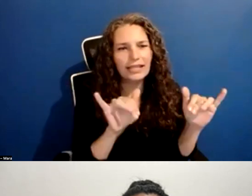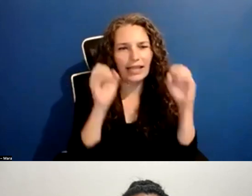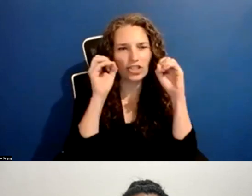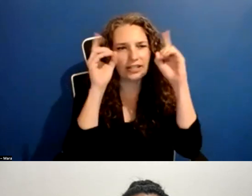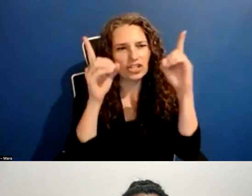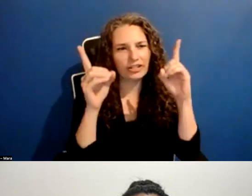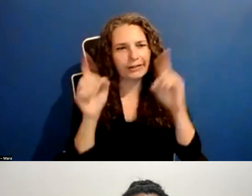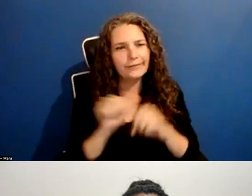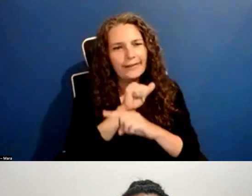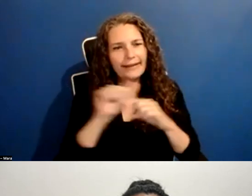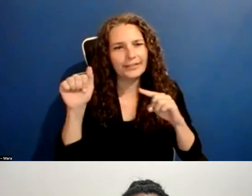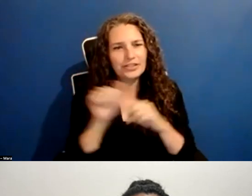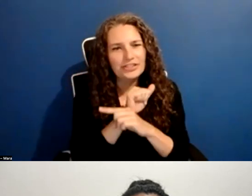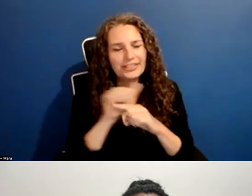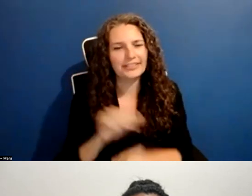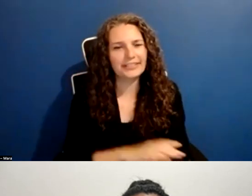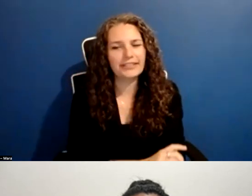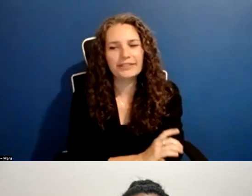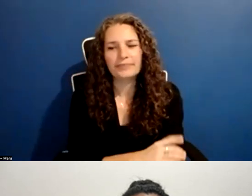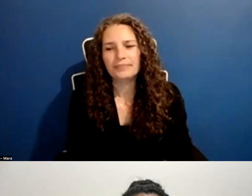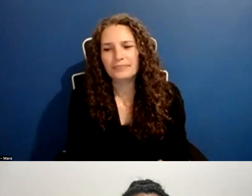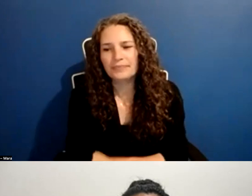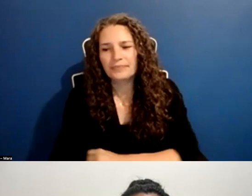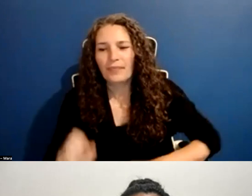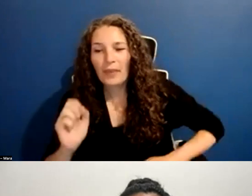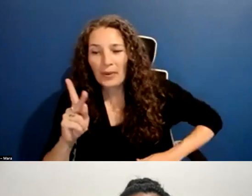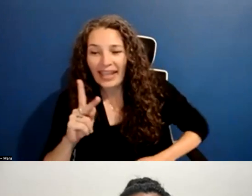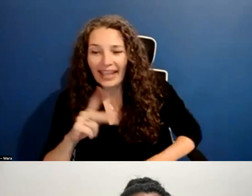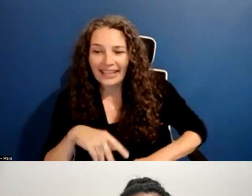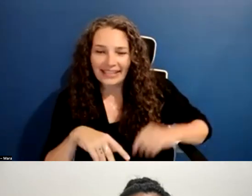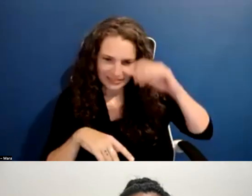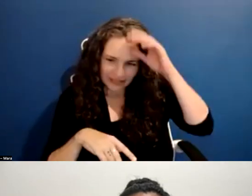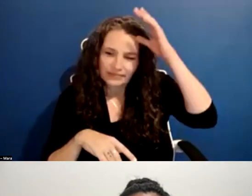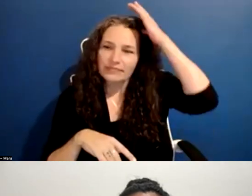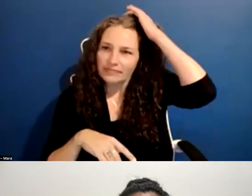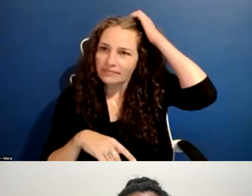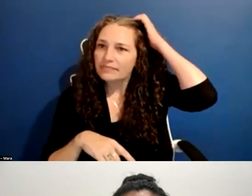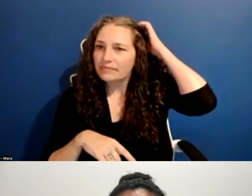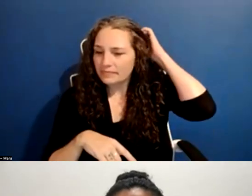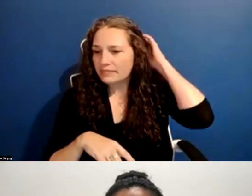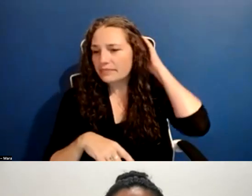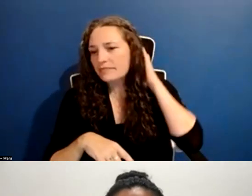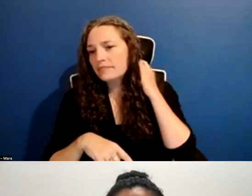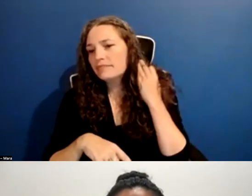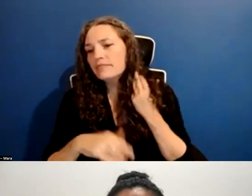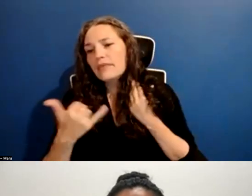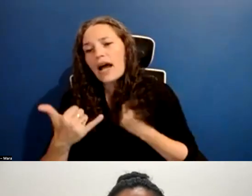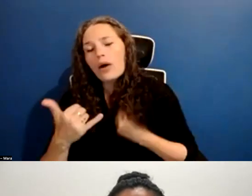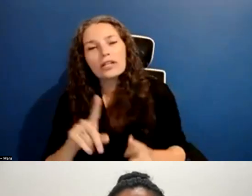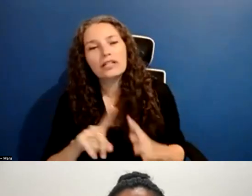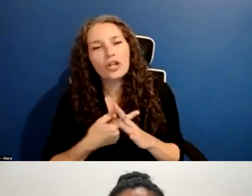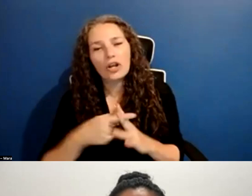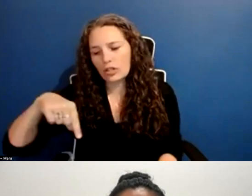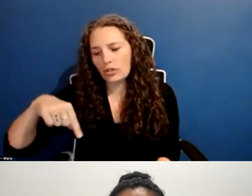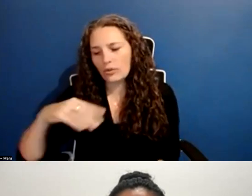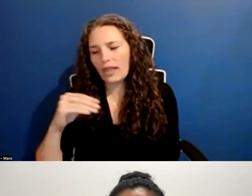Okay. Um, all right. Um, we're going to run the Q and a, we're going to start the